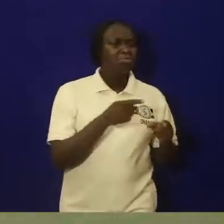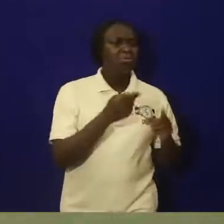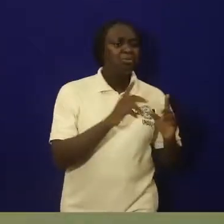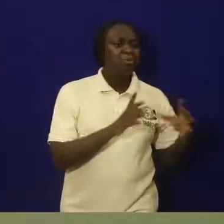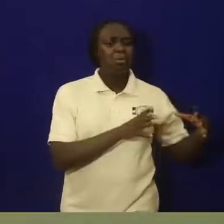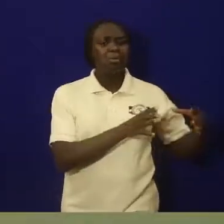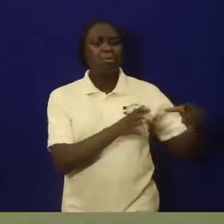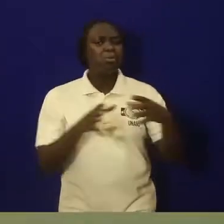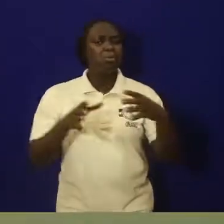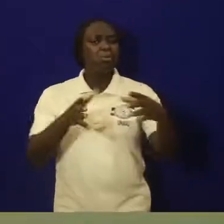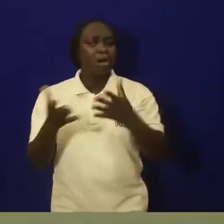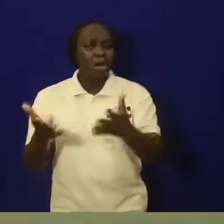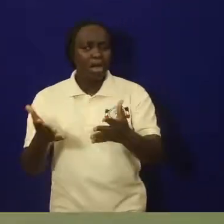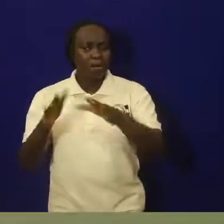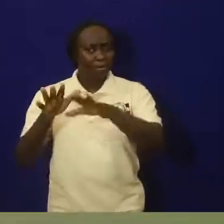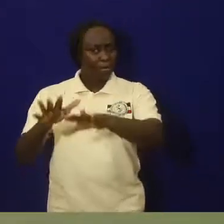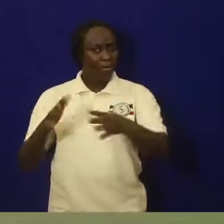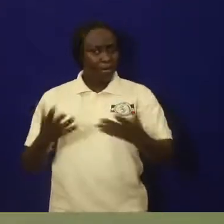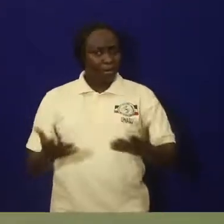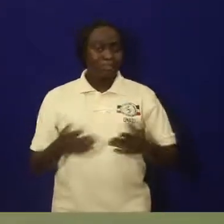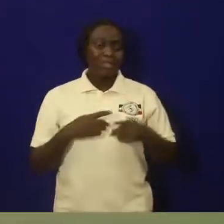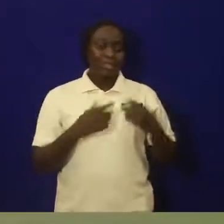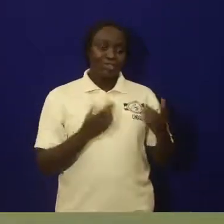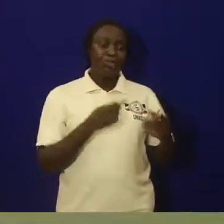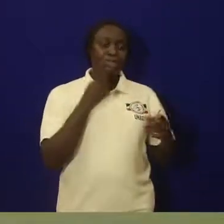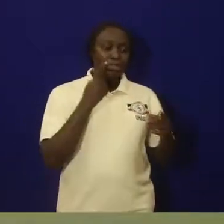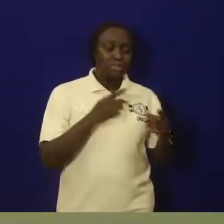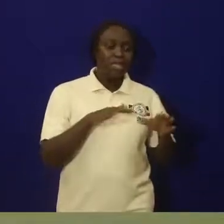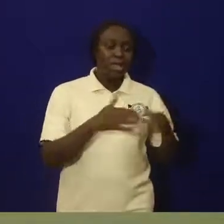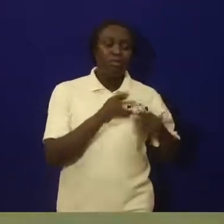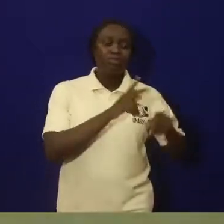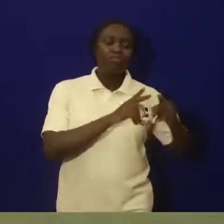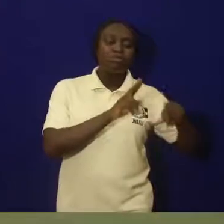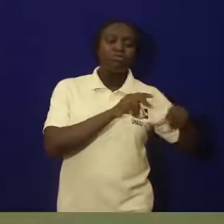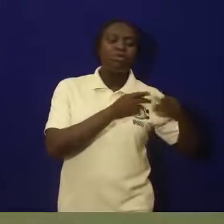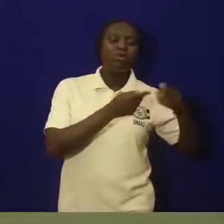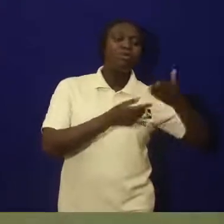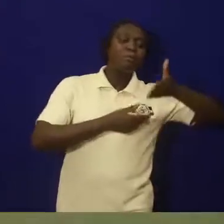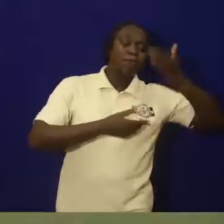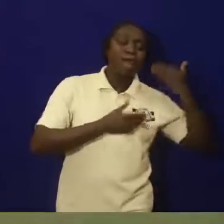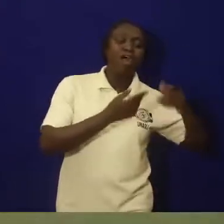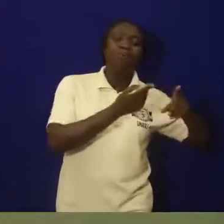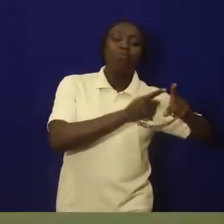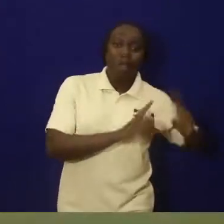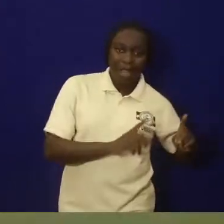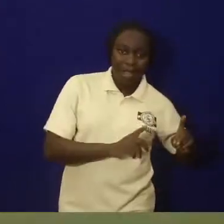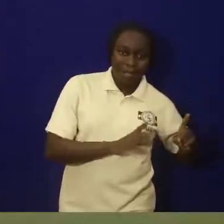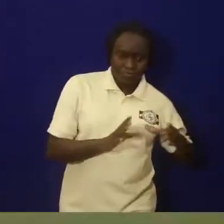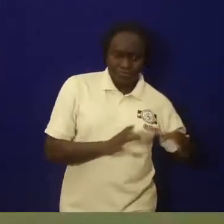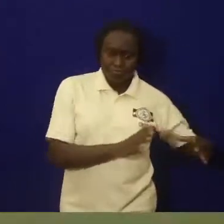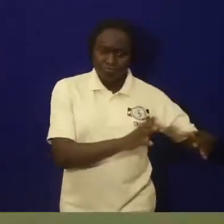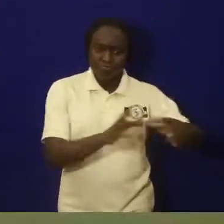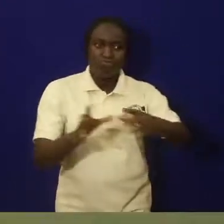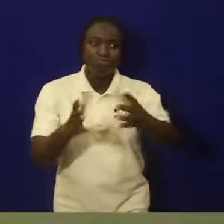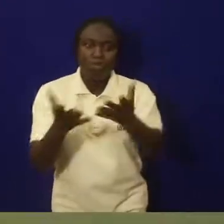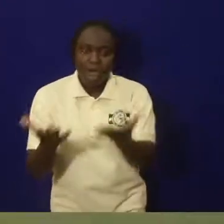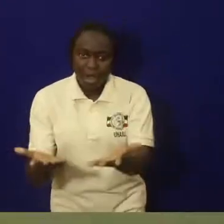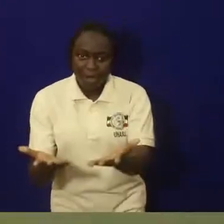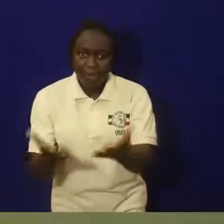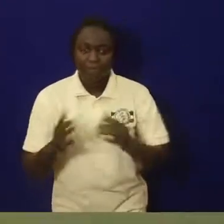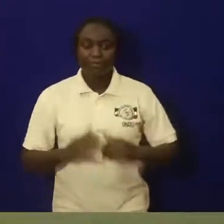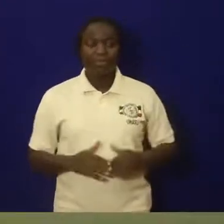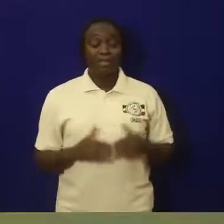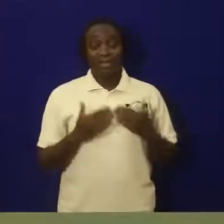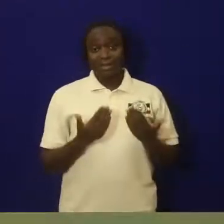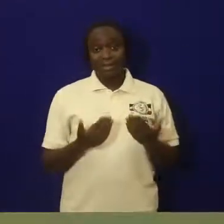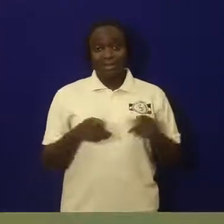they moved, and where they settled. So, we see the origin, the course of migration, and the settlement.